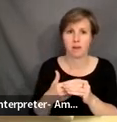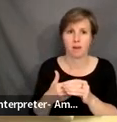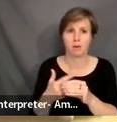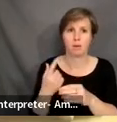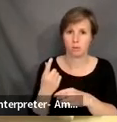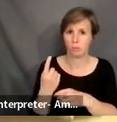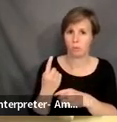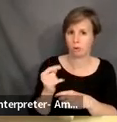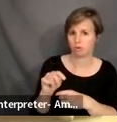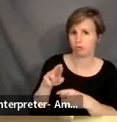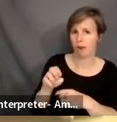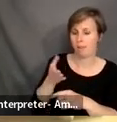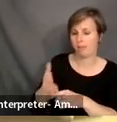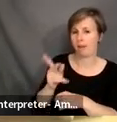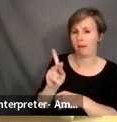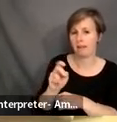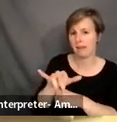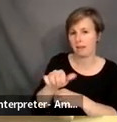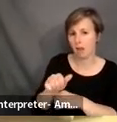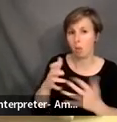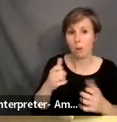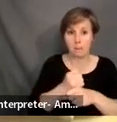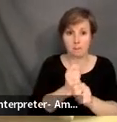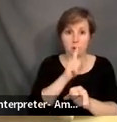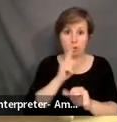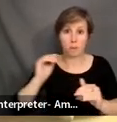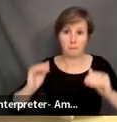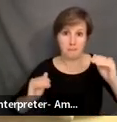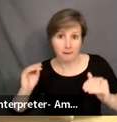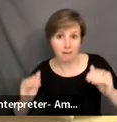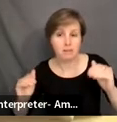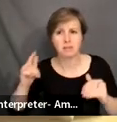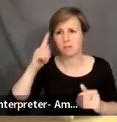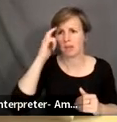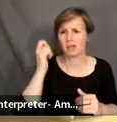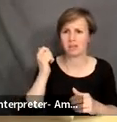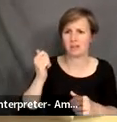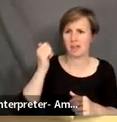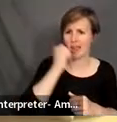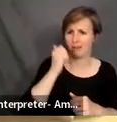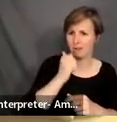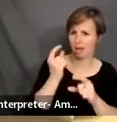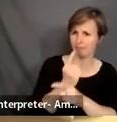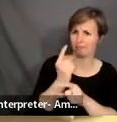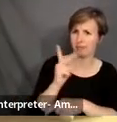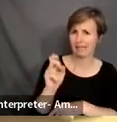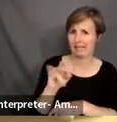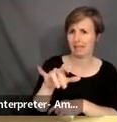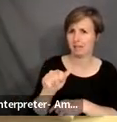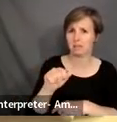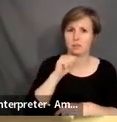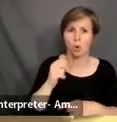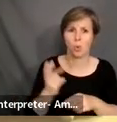and Kenya, but we wanted to make sure that we balance that because everyday Kenyans, for the most part, are not wearing